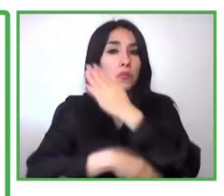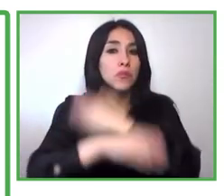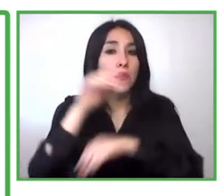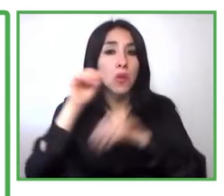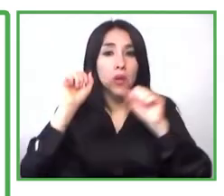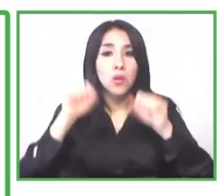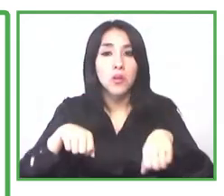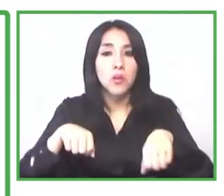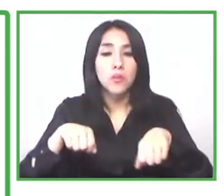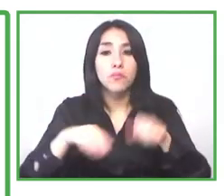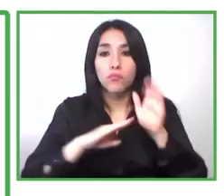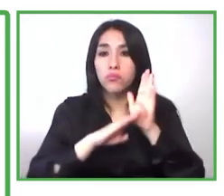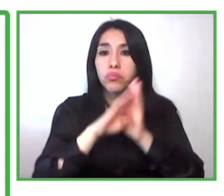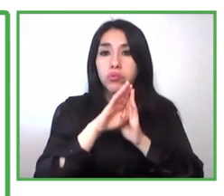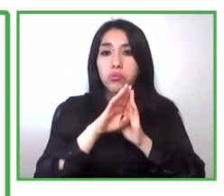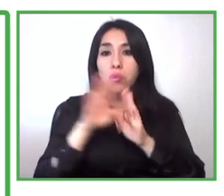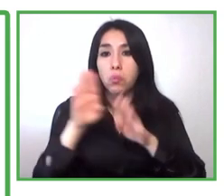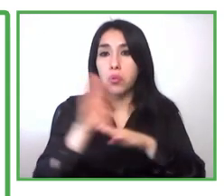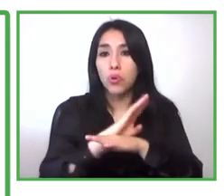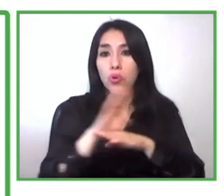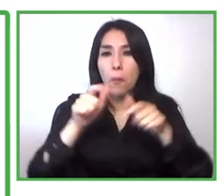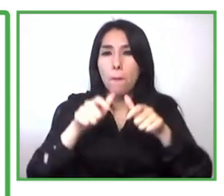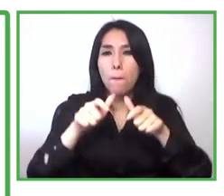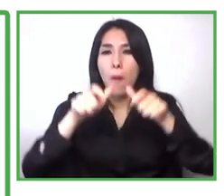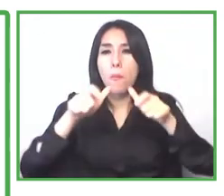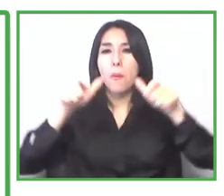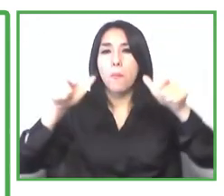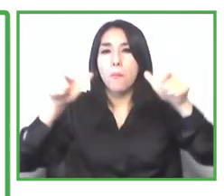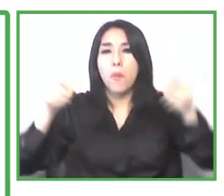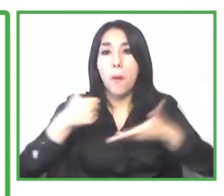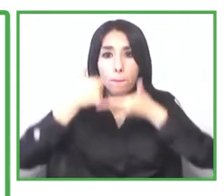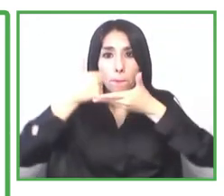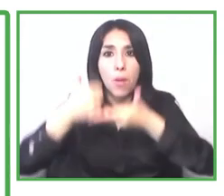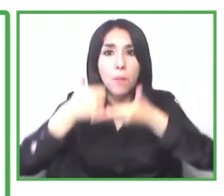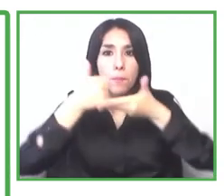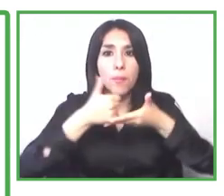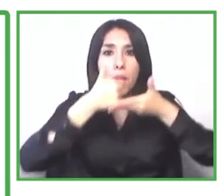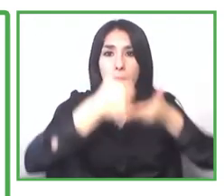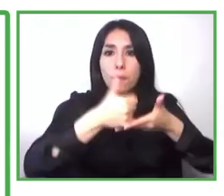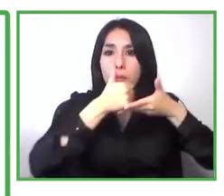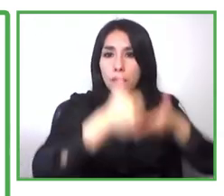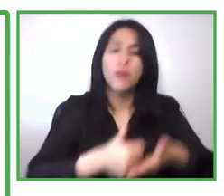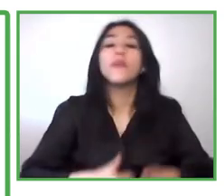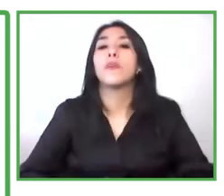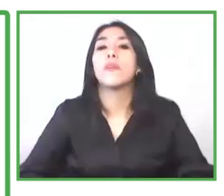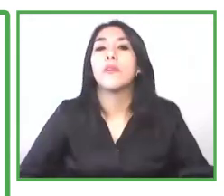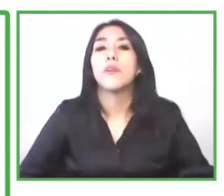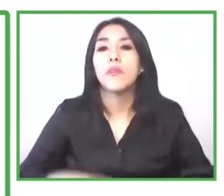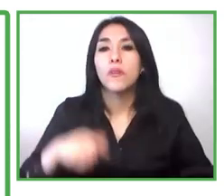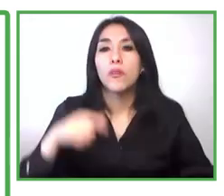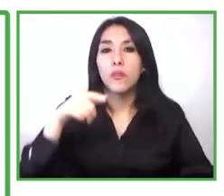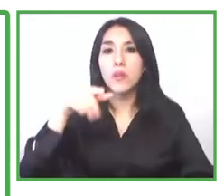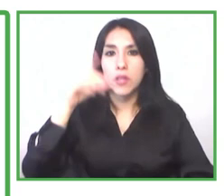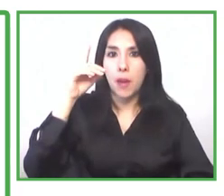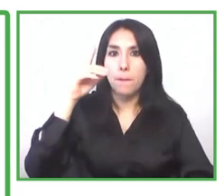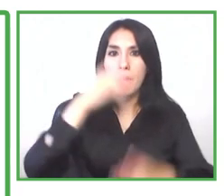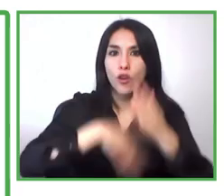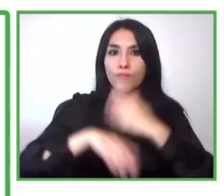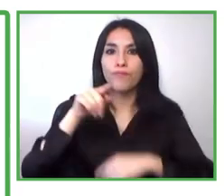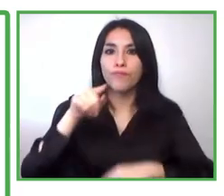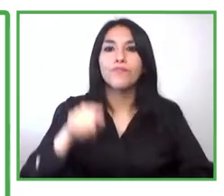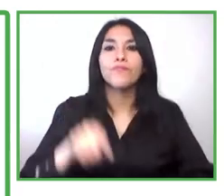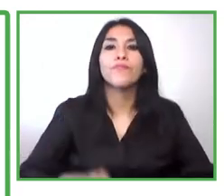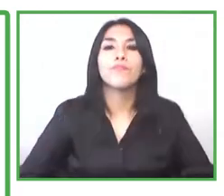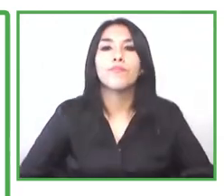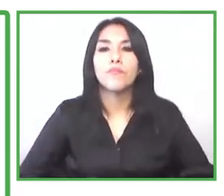even help create more employment for disabled people or people with no disabilities at all as i was saying